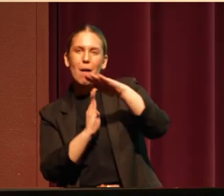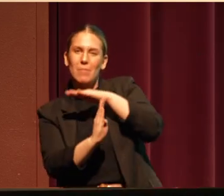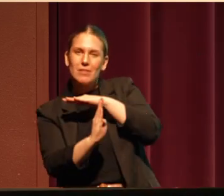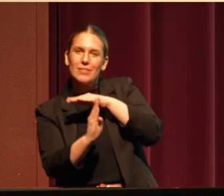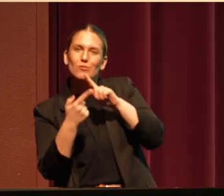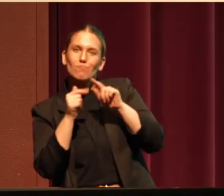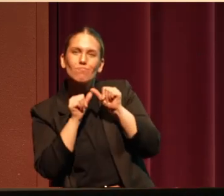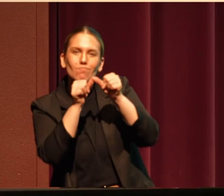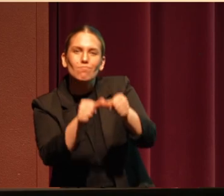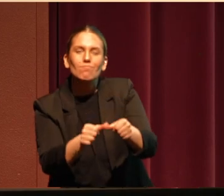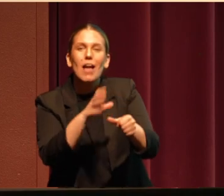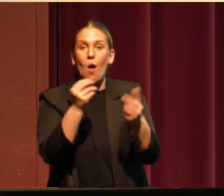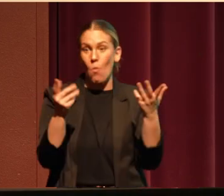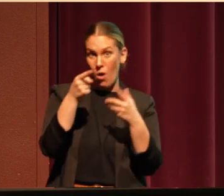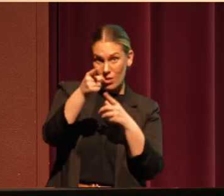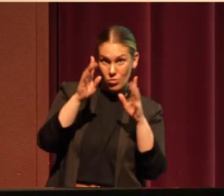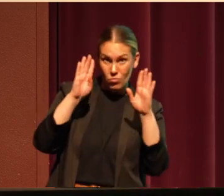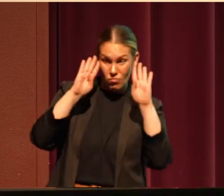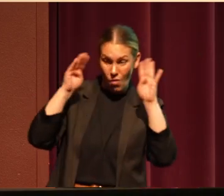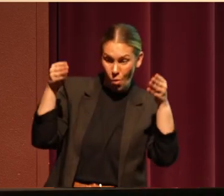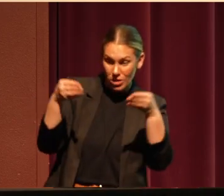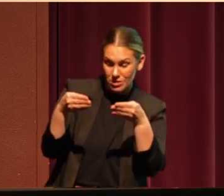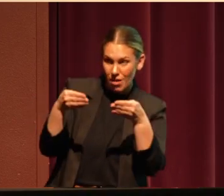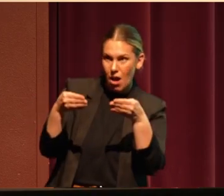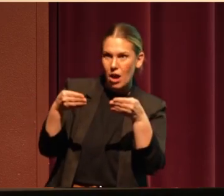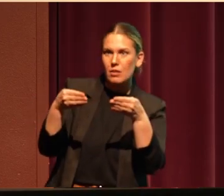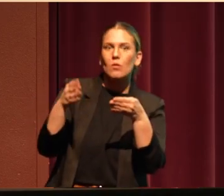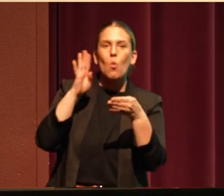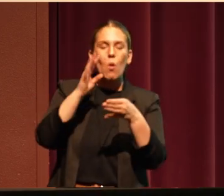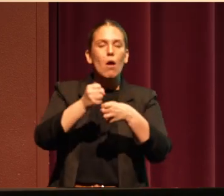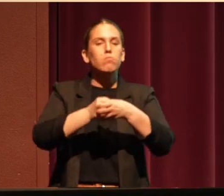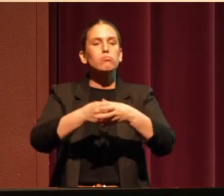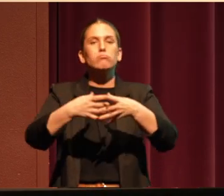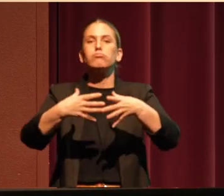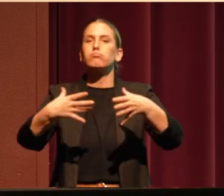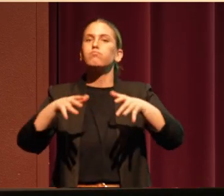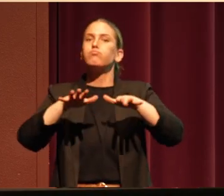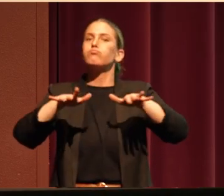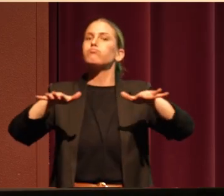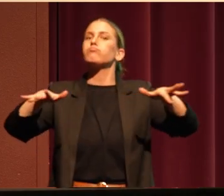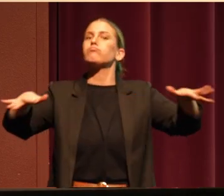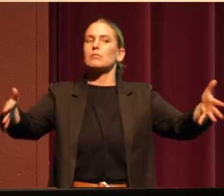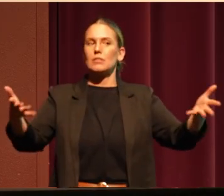again, what you focus on expands. Focus on the positive. And take the initiative yourself.